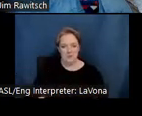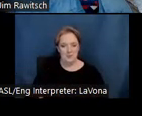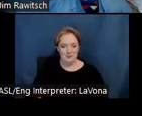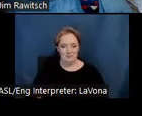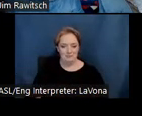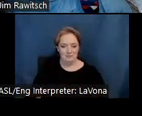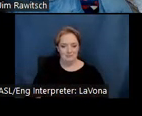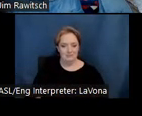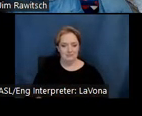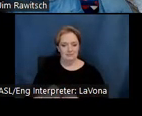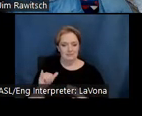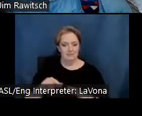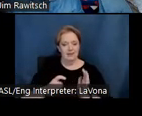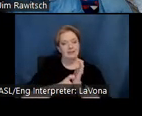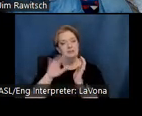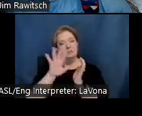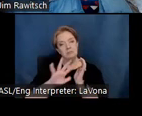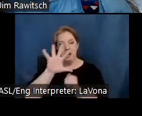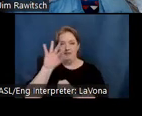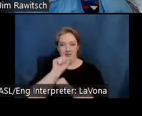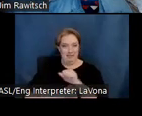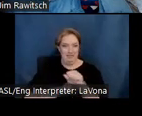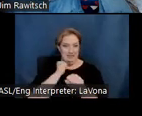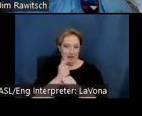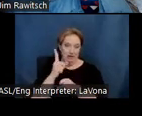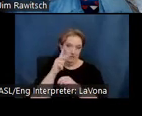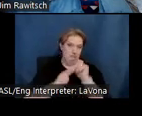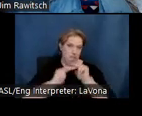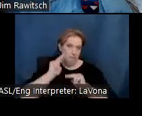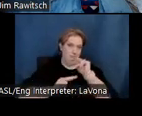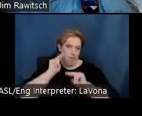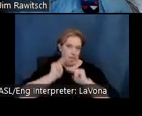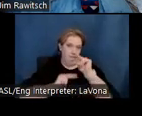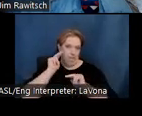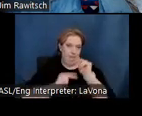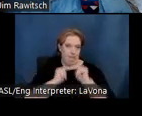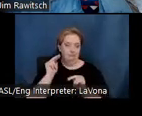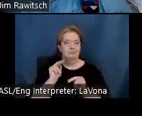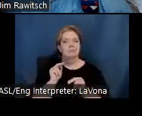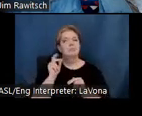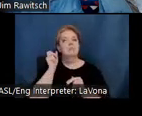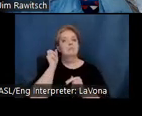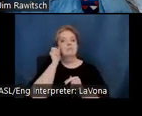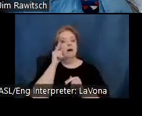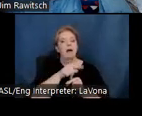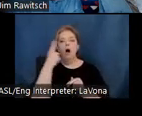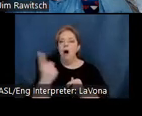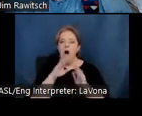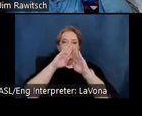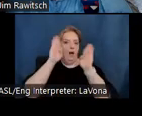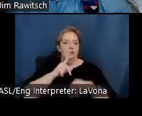half a century for the project to be completed. With the Maloof family in residence throughout, the house was always a work in progress.